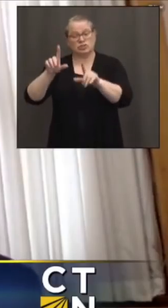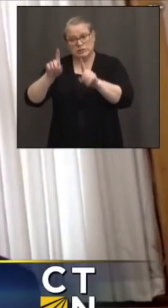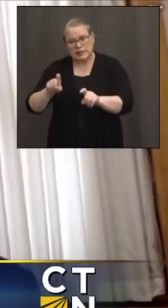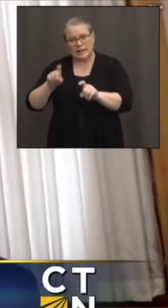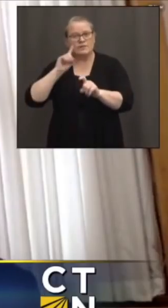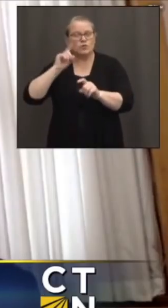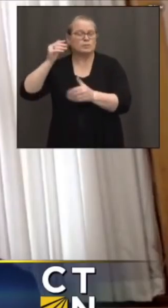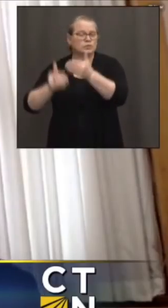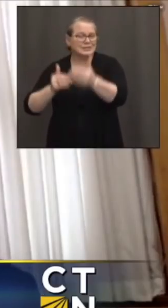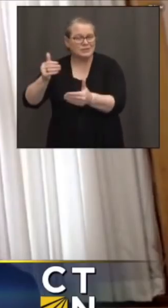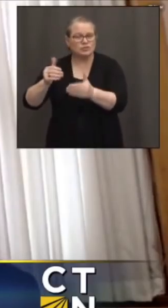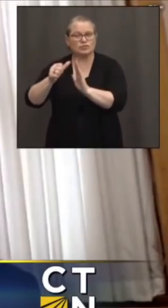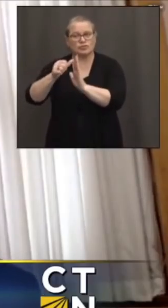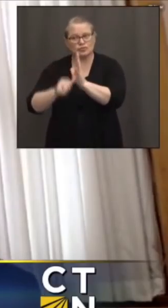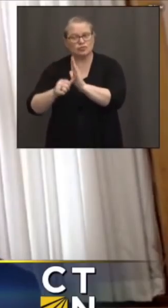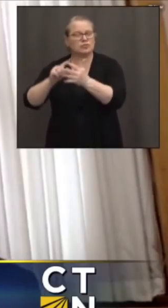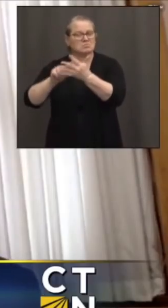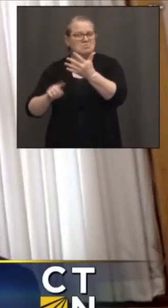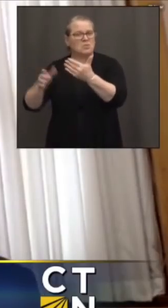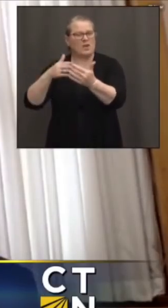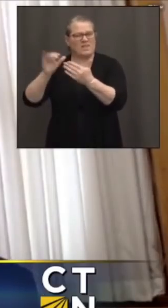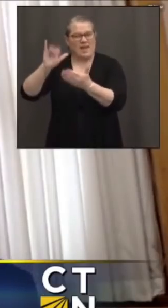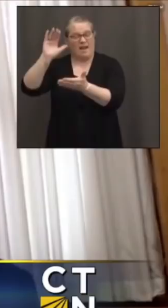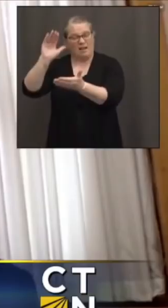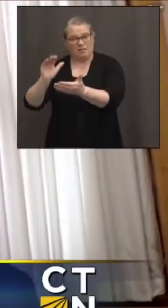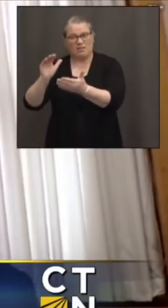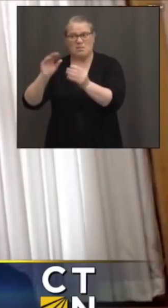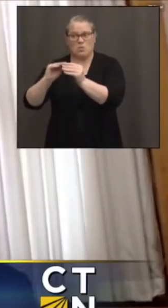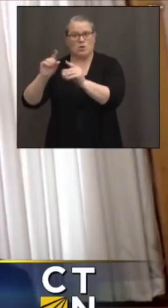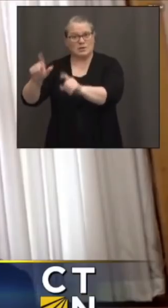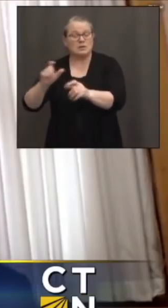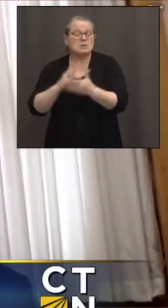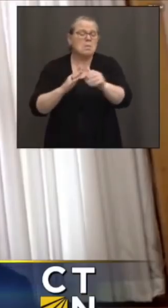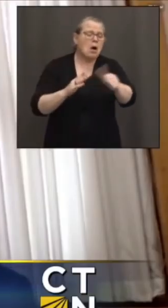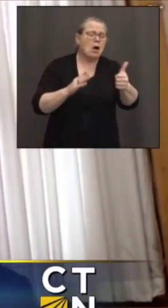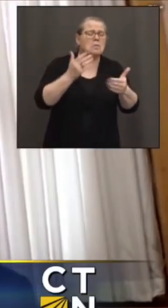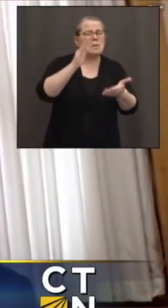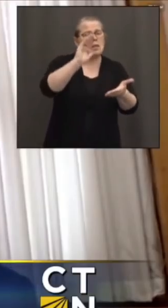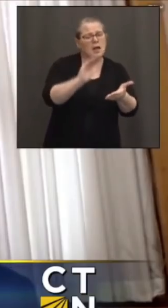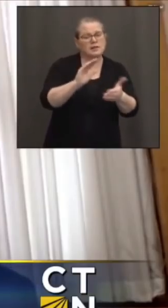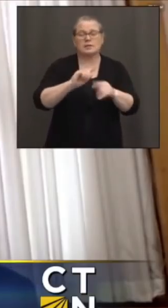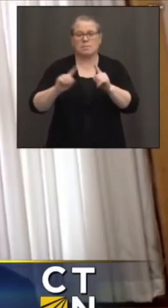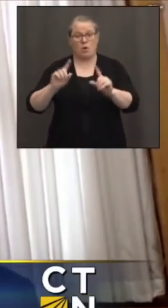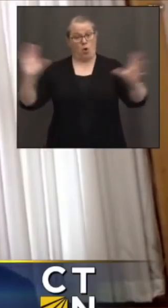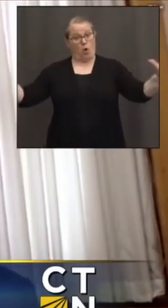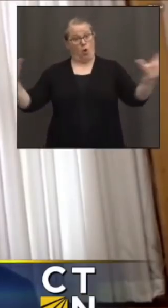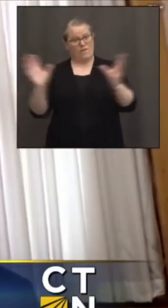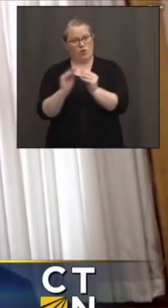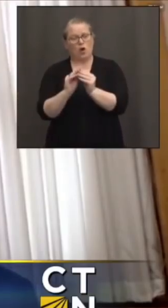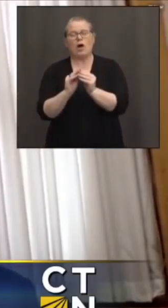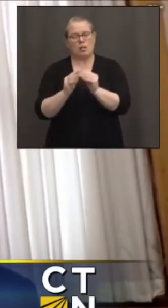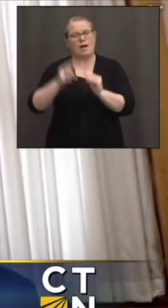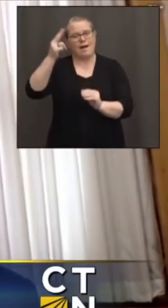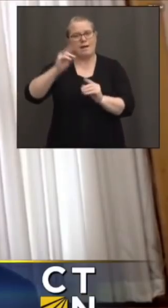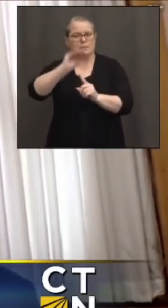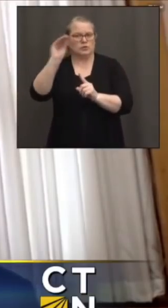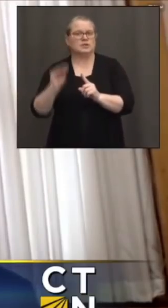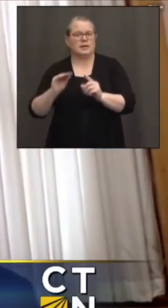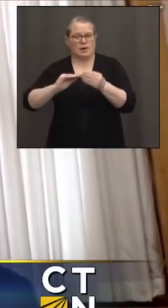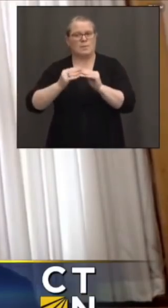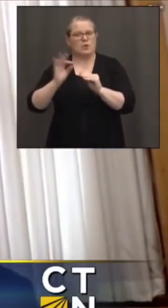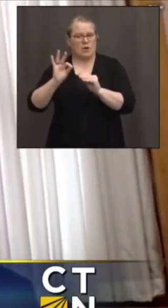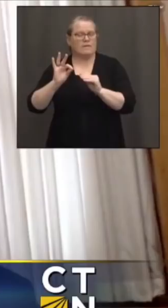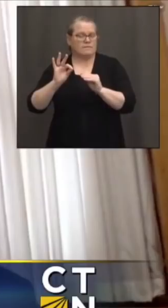procedure. You know, it's maybe dropped off in some other areas. But the volumes overall still give us a very good pulse of the activity